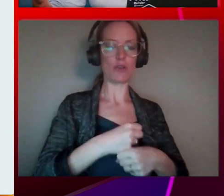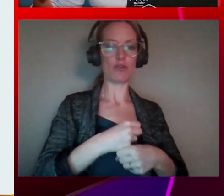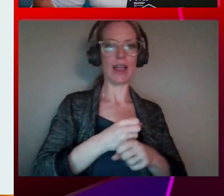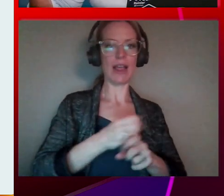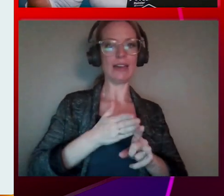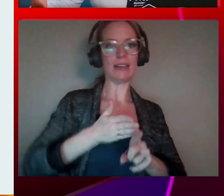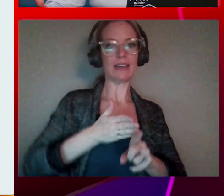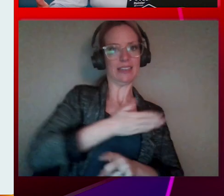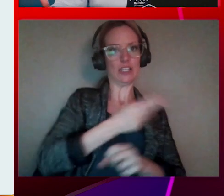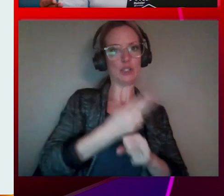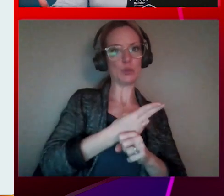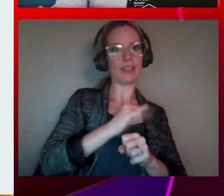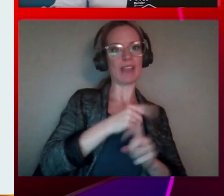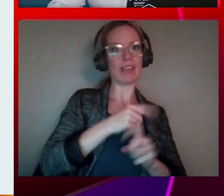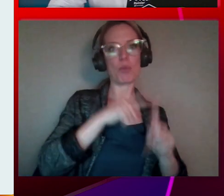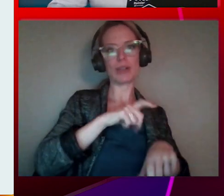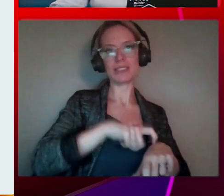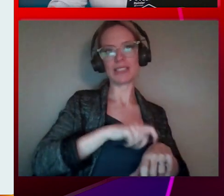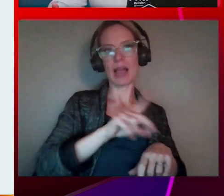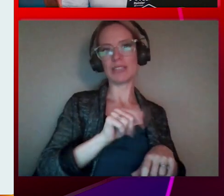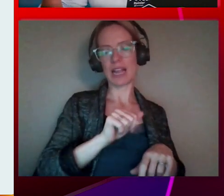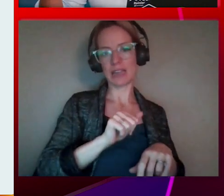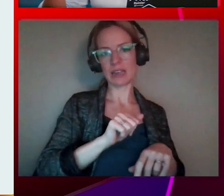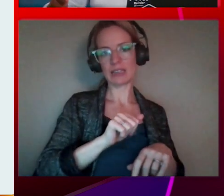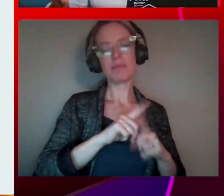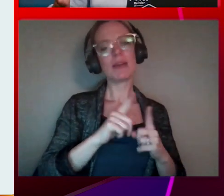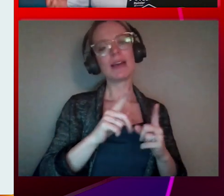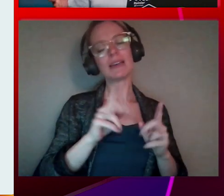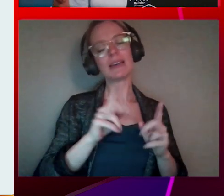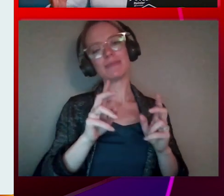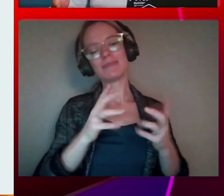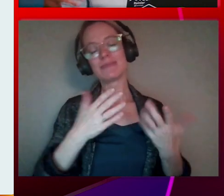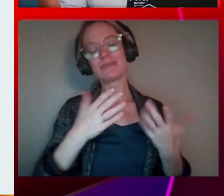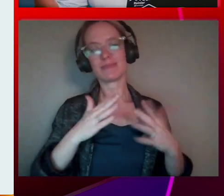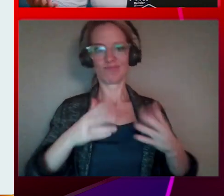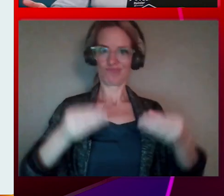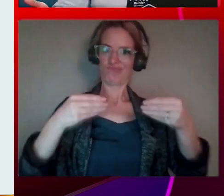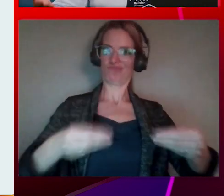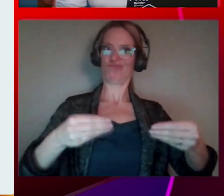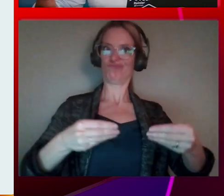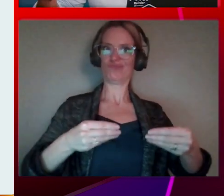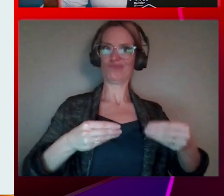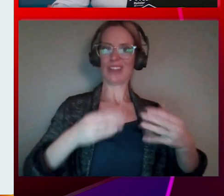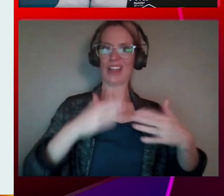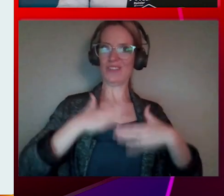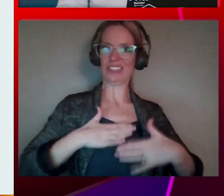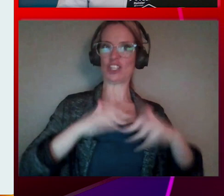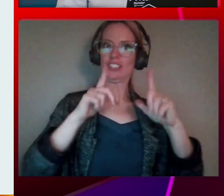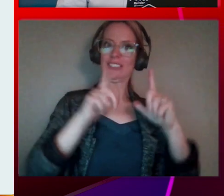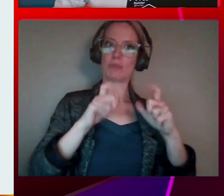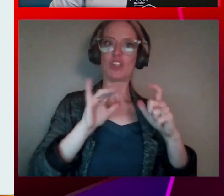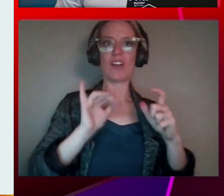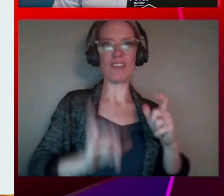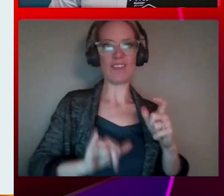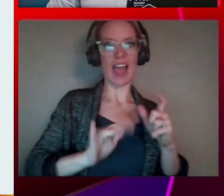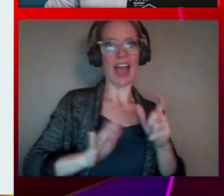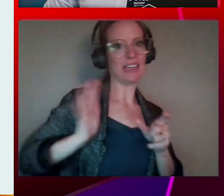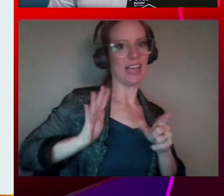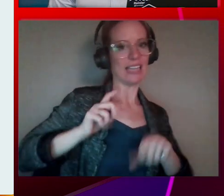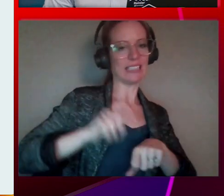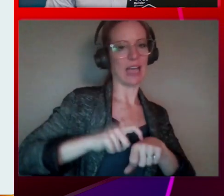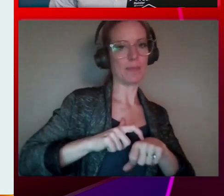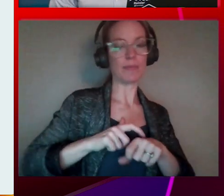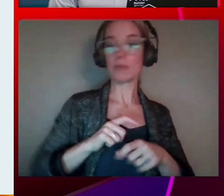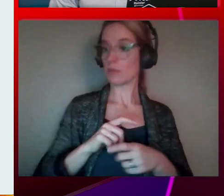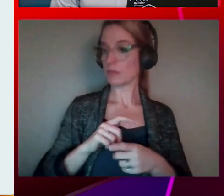but rather taking that as a physical snapshot and saying, OK, this is what the data was, the version of truth at that point in time. OK, but I could still